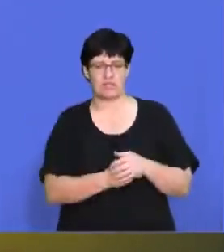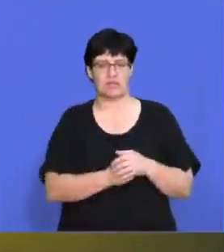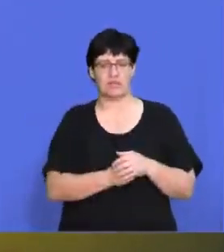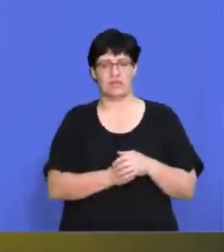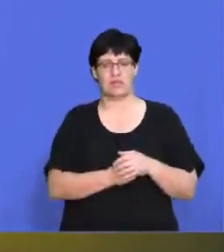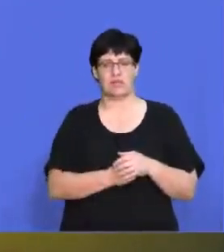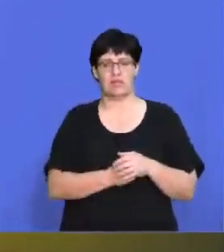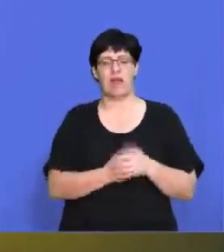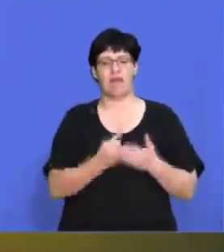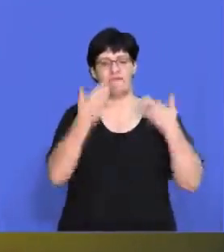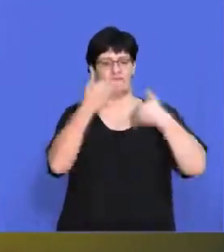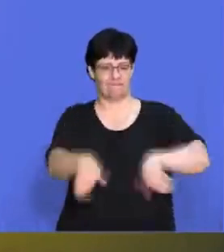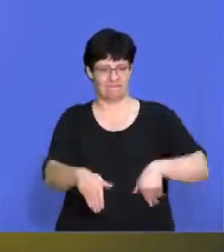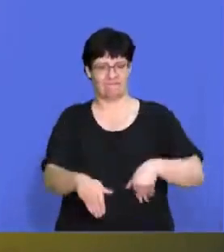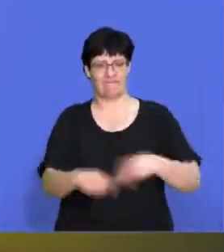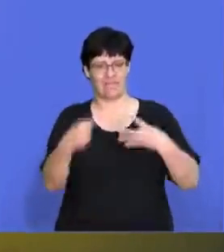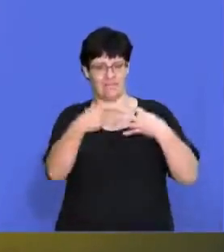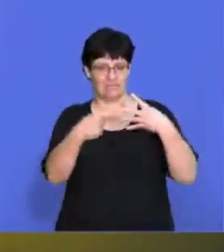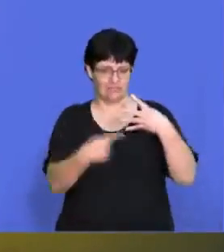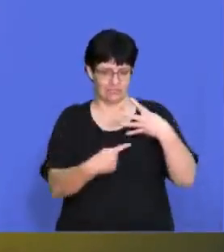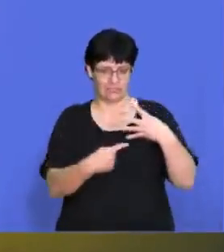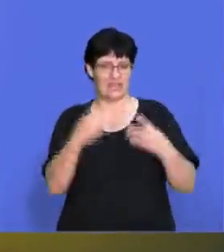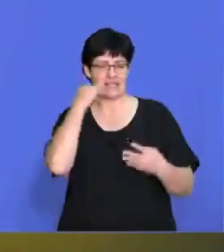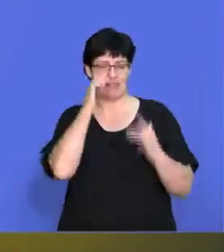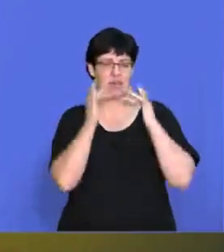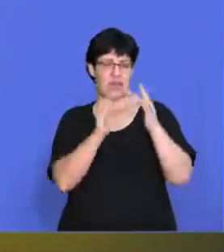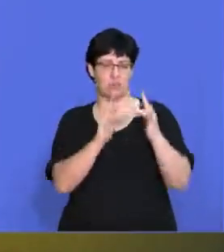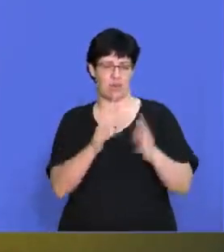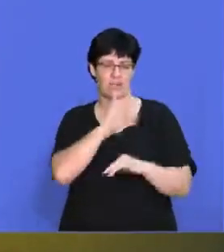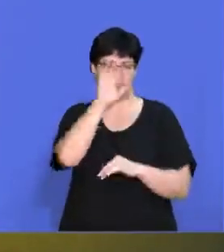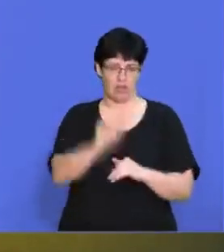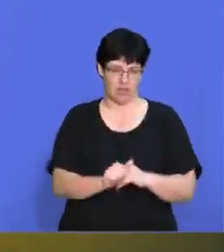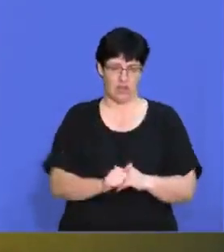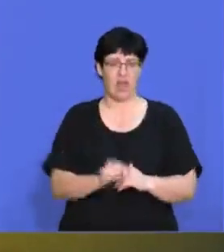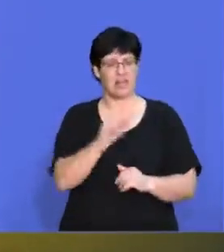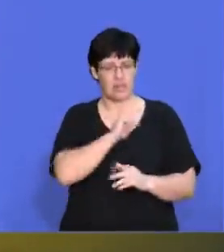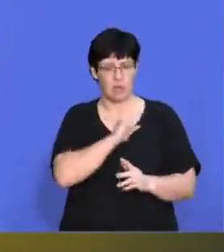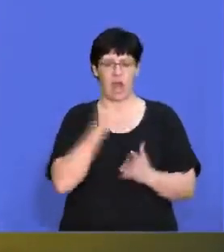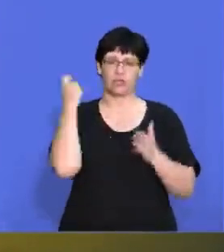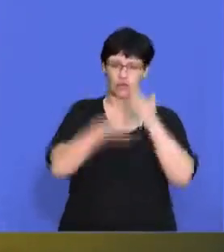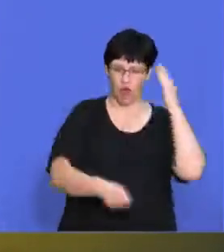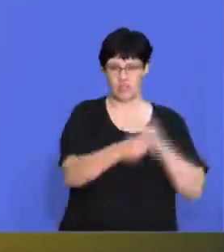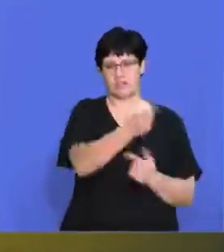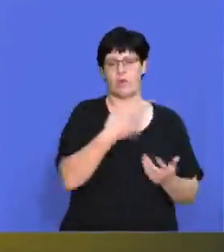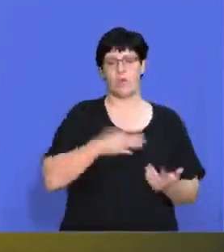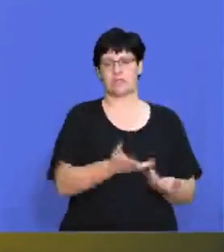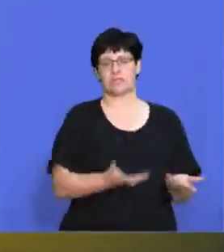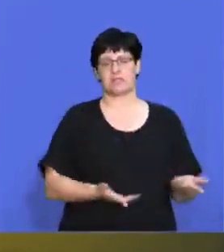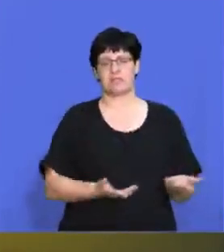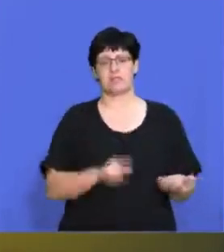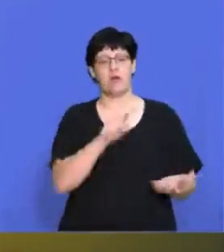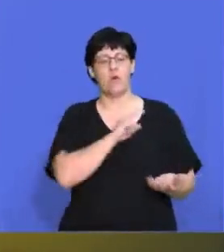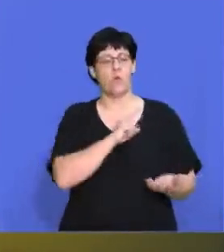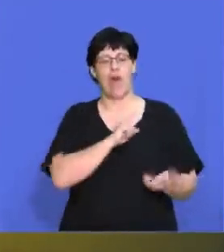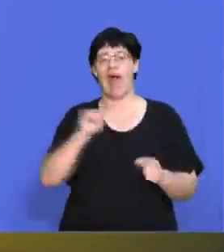limited amount of cell phone networks in South Africa. Therefore, they can charge the prices that they do because there isn't that much